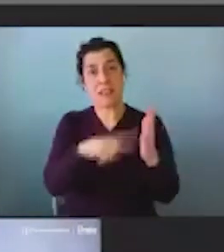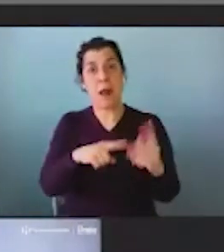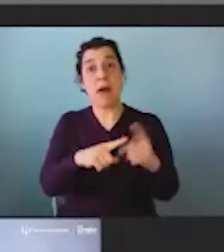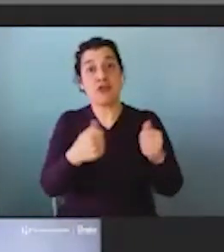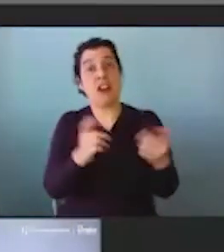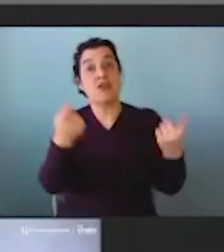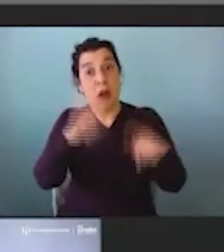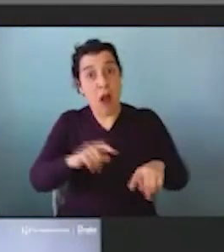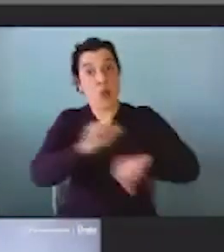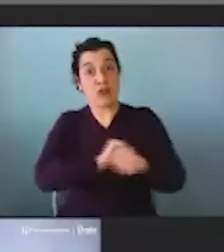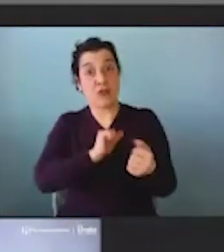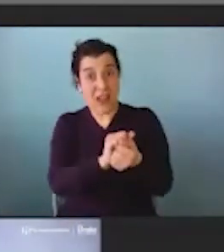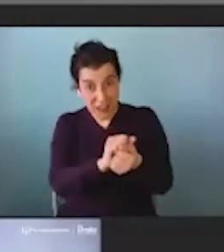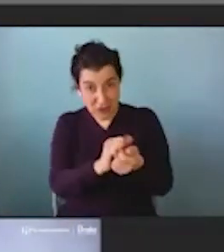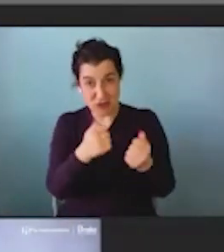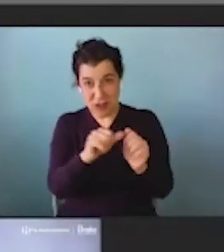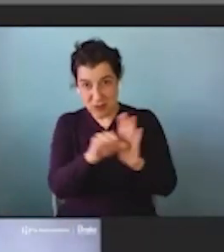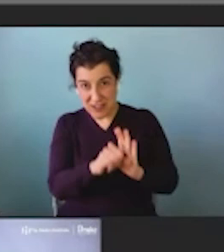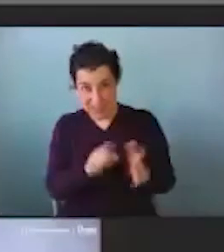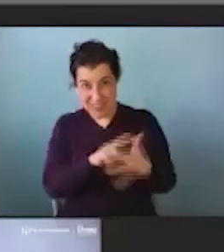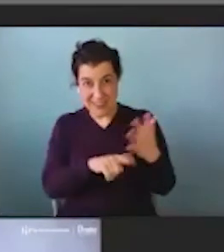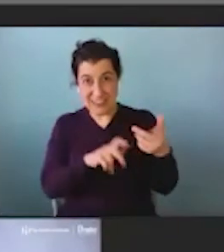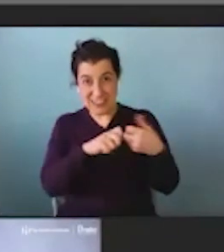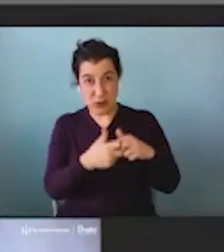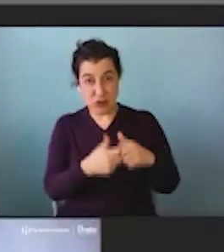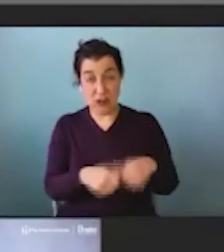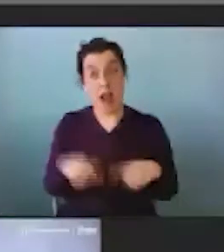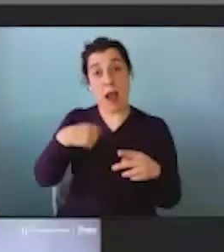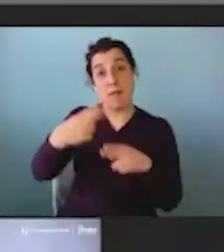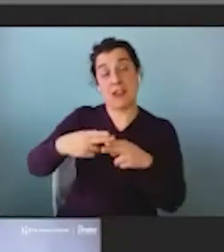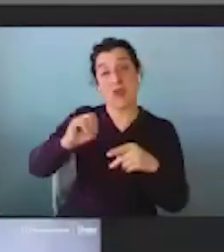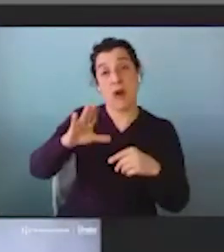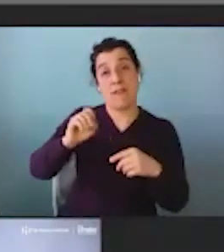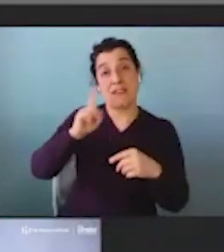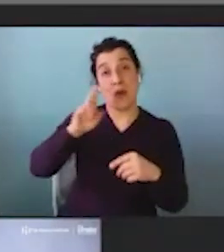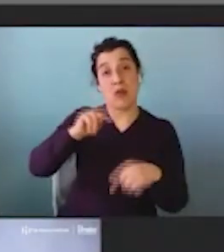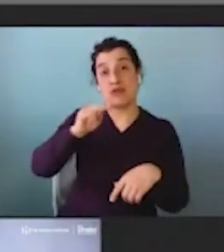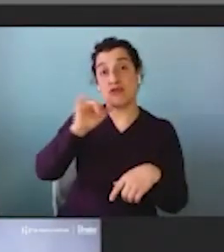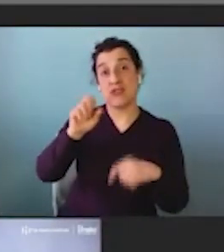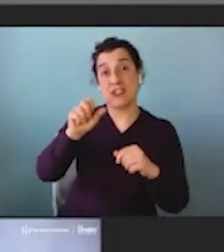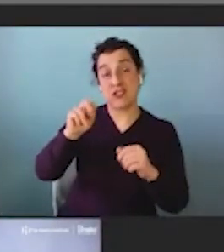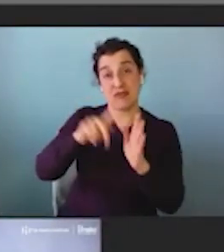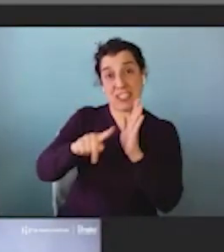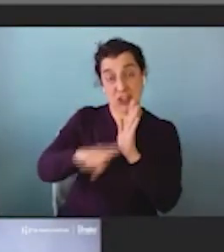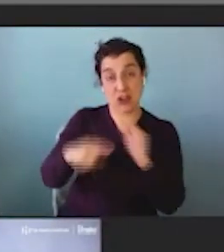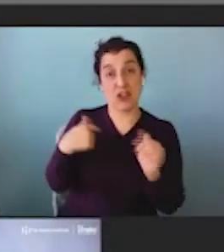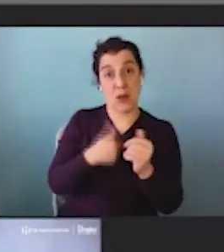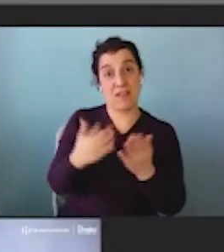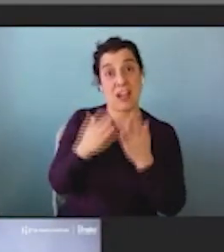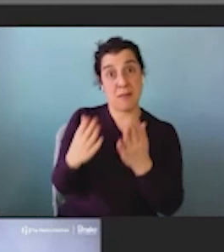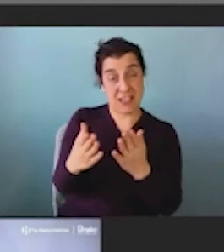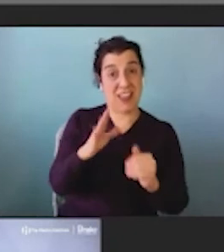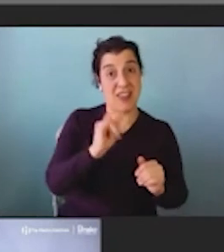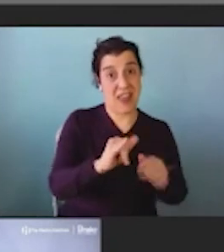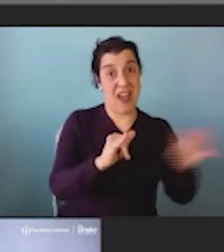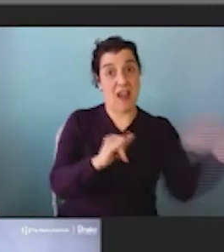with them collaboratively to identify solutions. And I mentioned the Office of Nutrition Research. What we recommended that office get moved into the Office